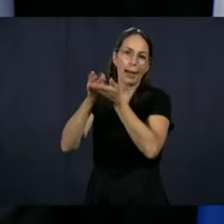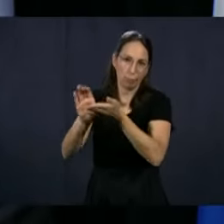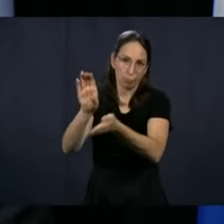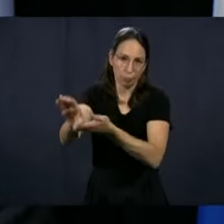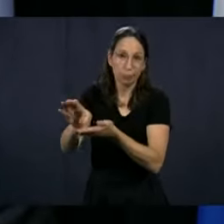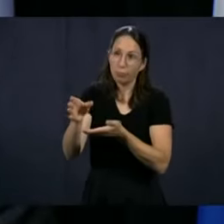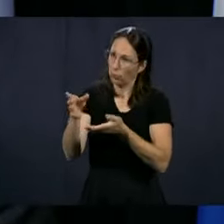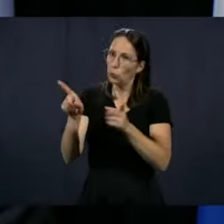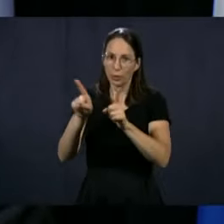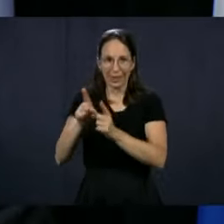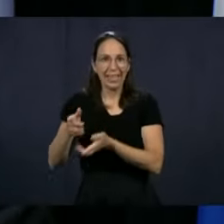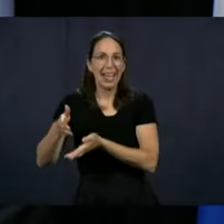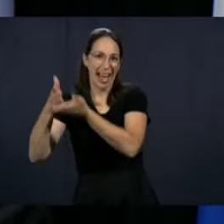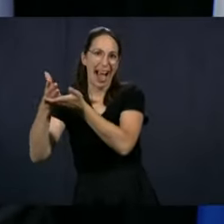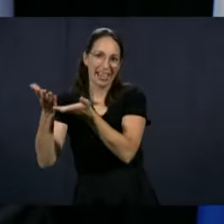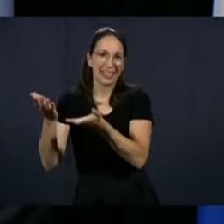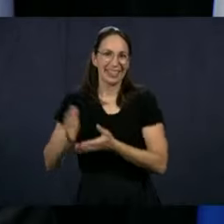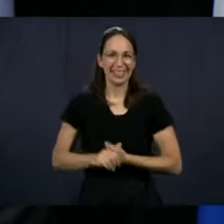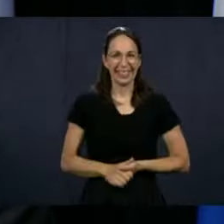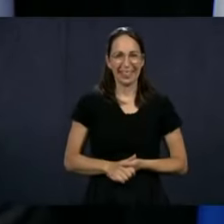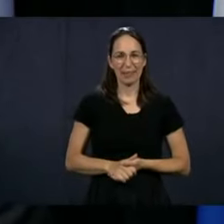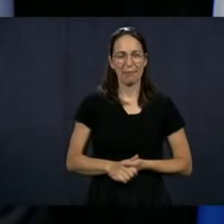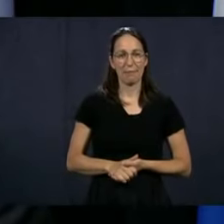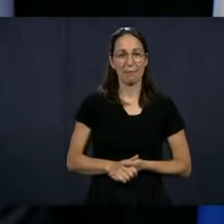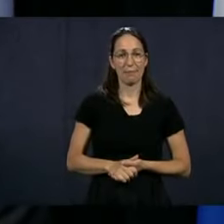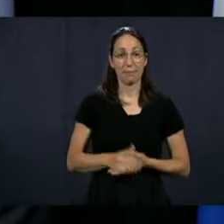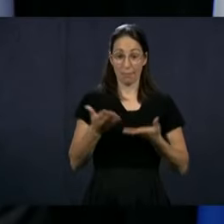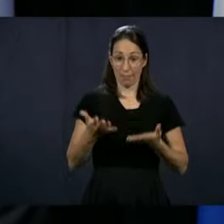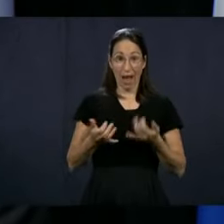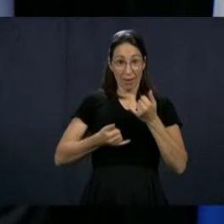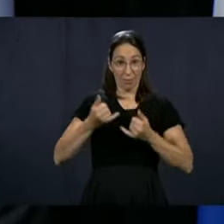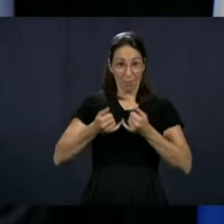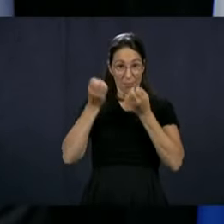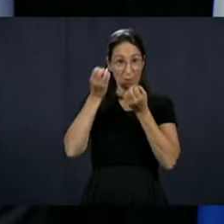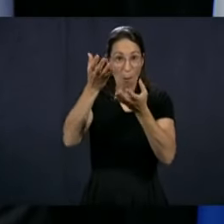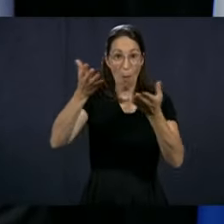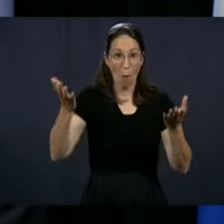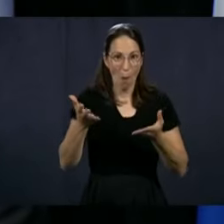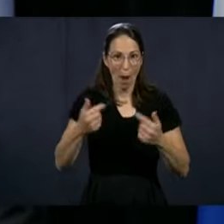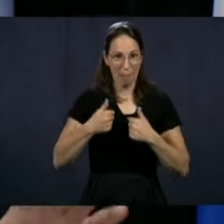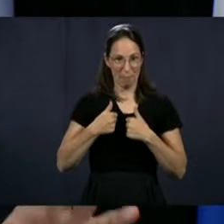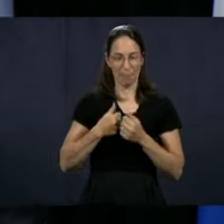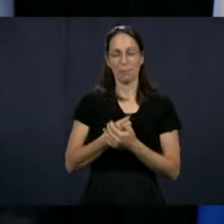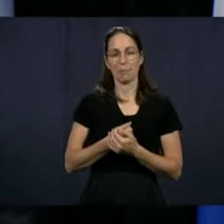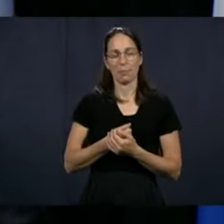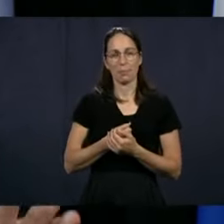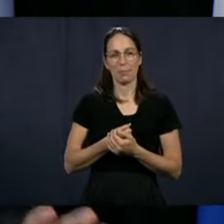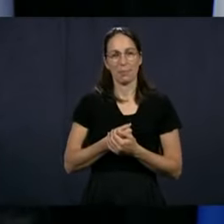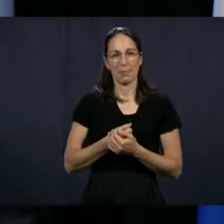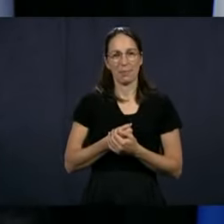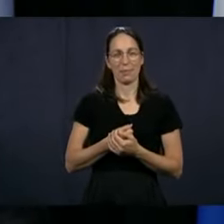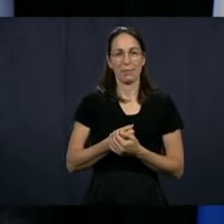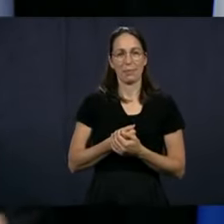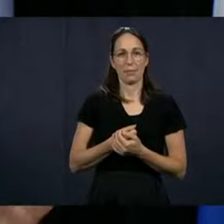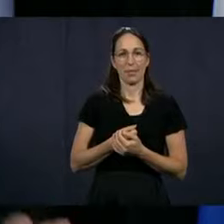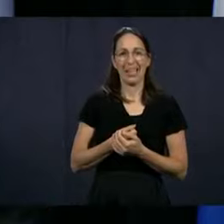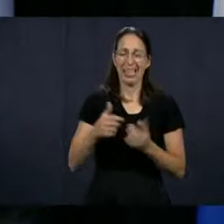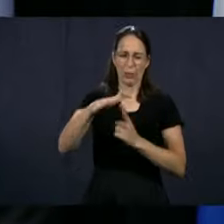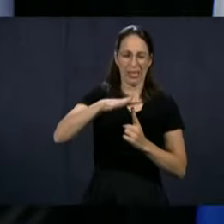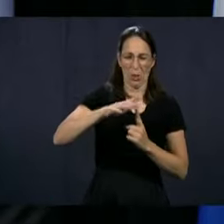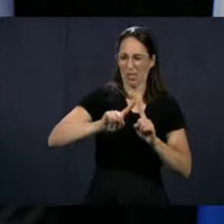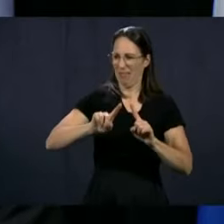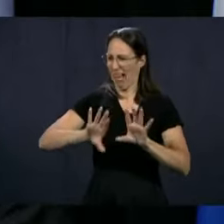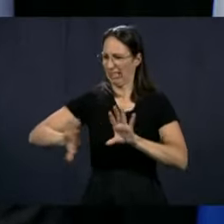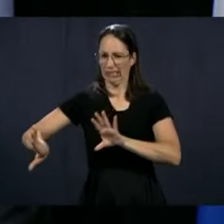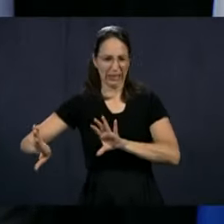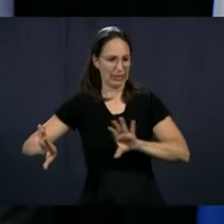of a financial nature, it will help. So I would like to conclude by saying that, yes, there's two